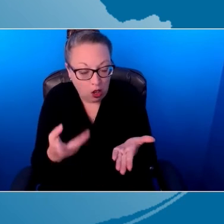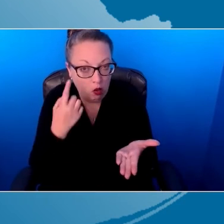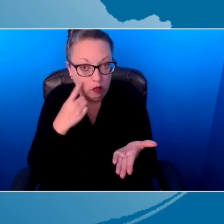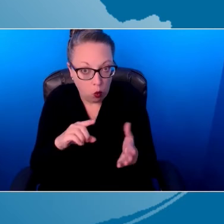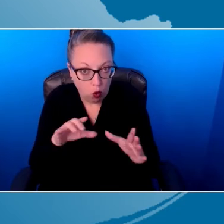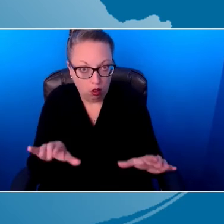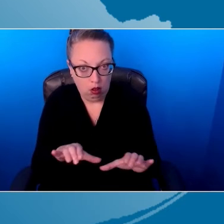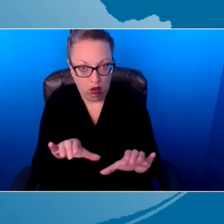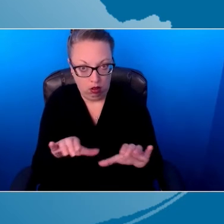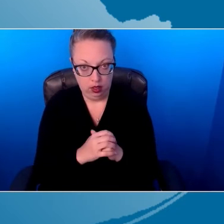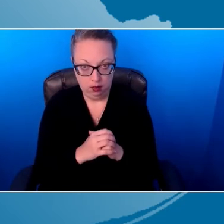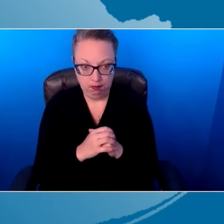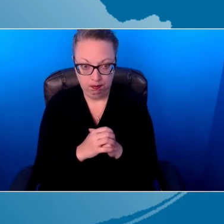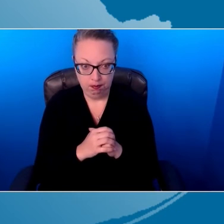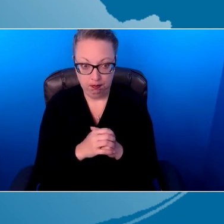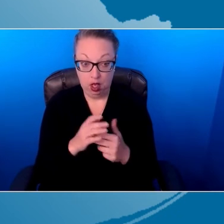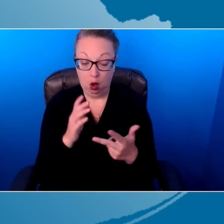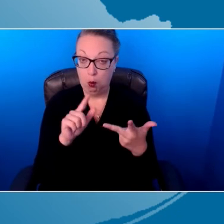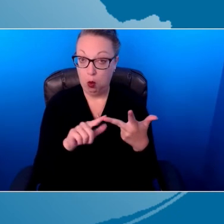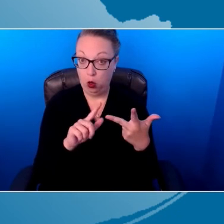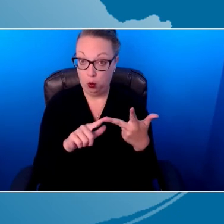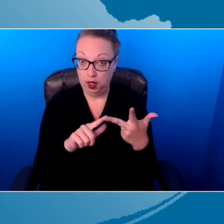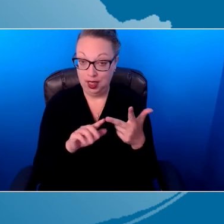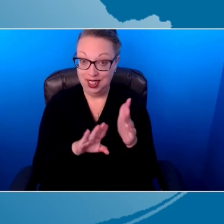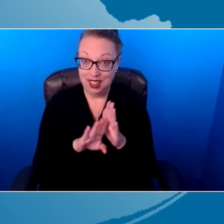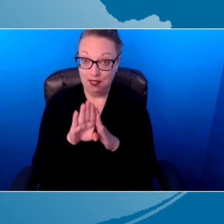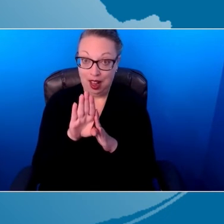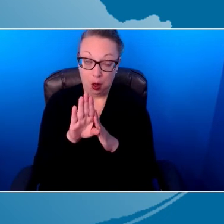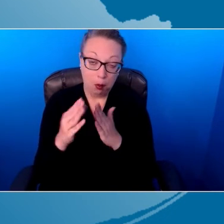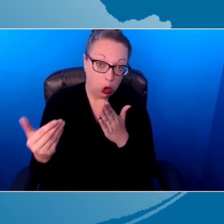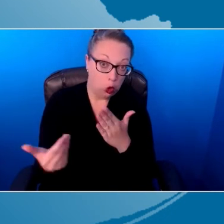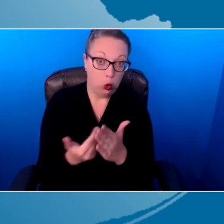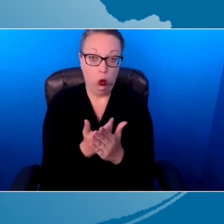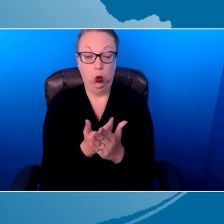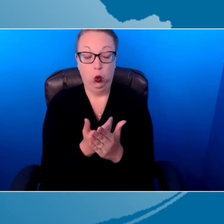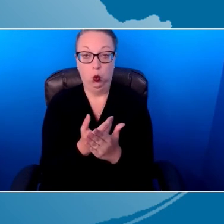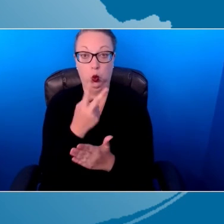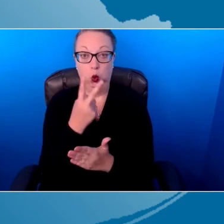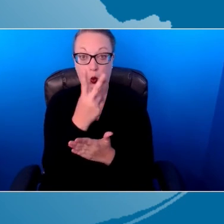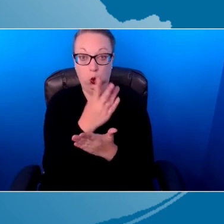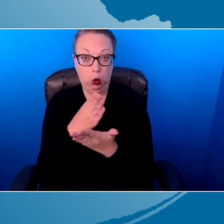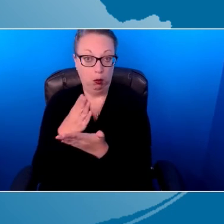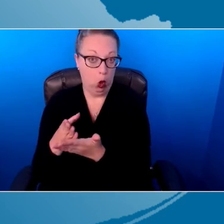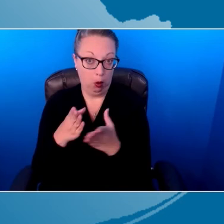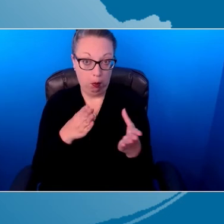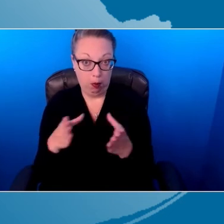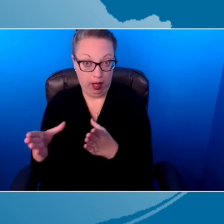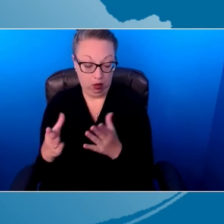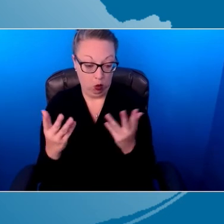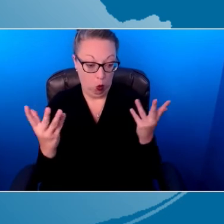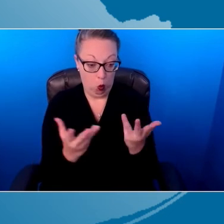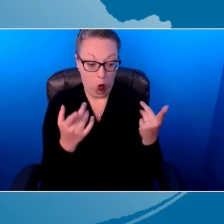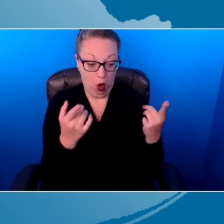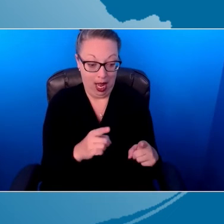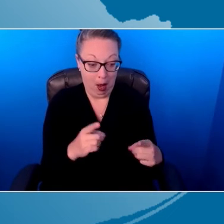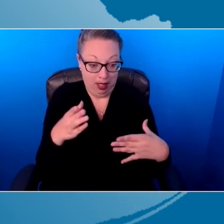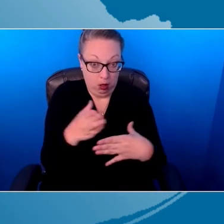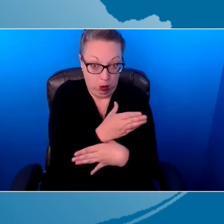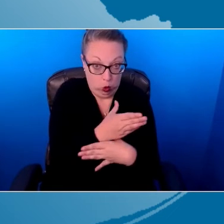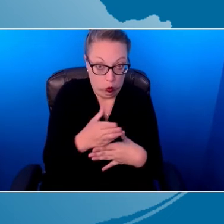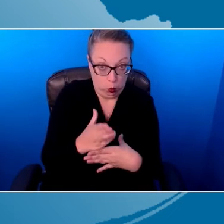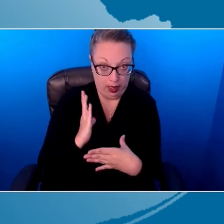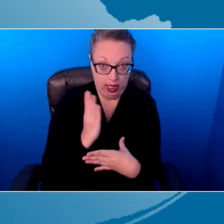develop a new two-part plan. What's going to happen between the visits and then what's going to happen on our next visit.